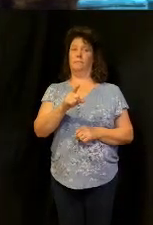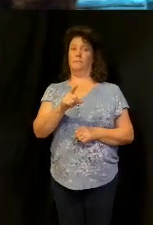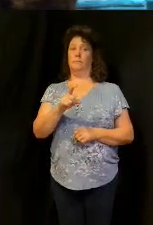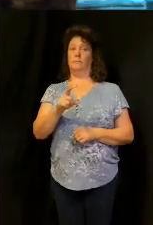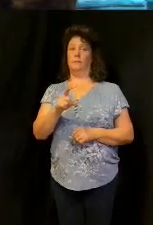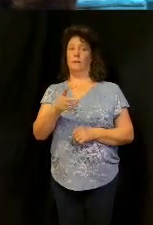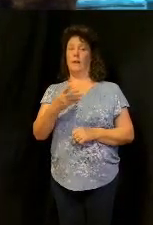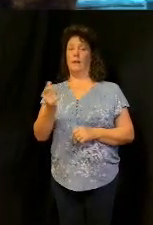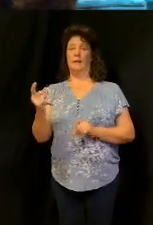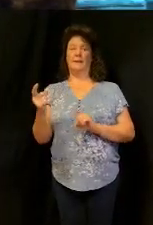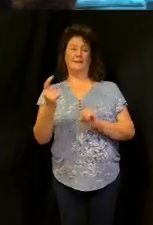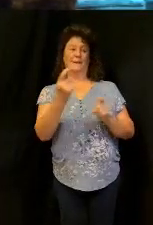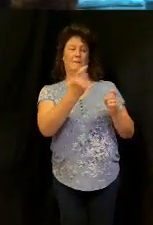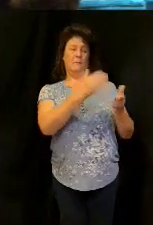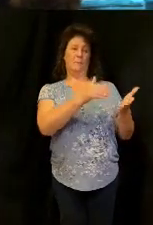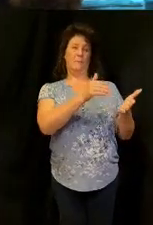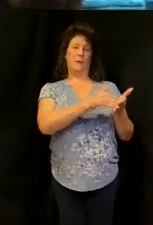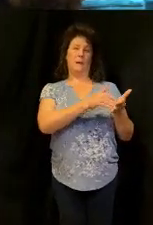God